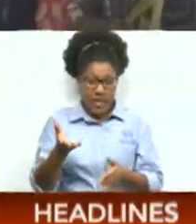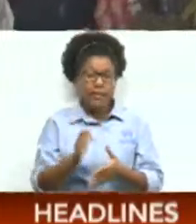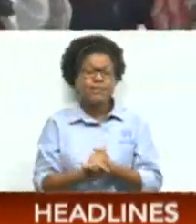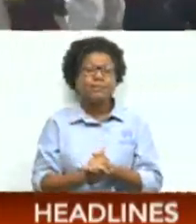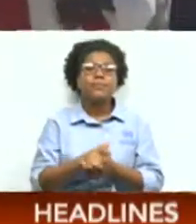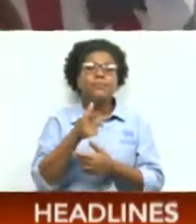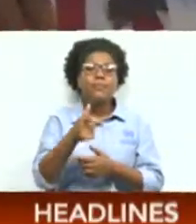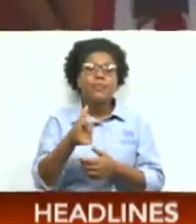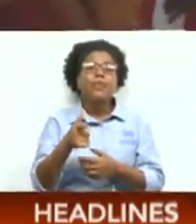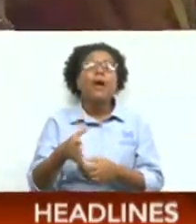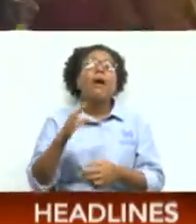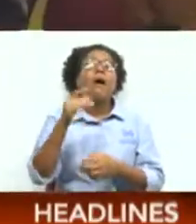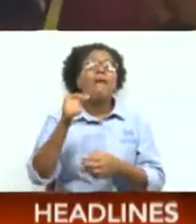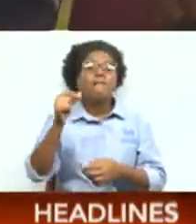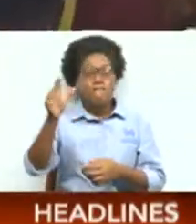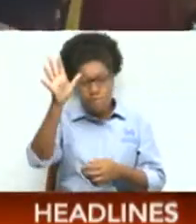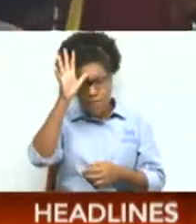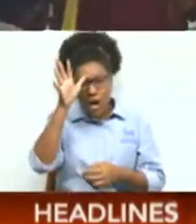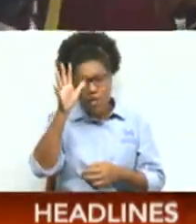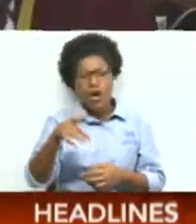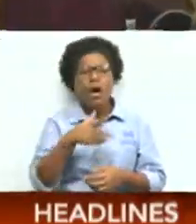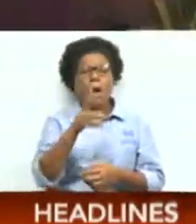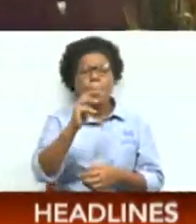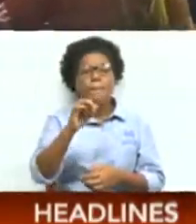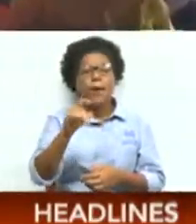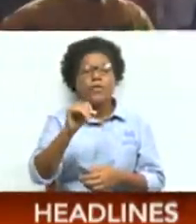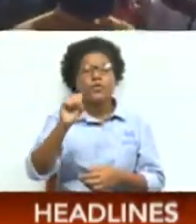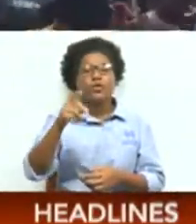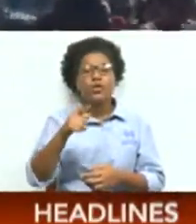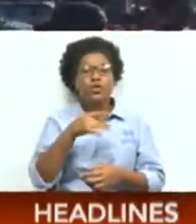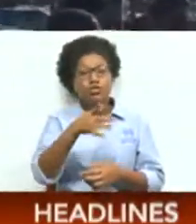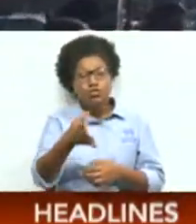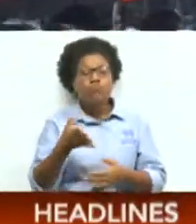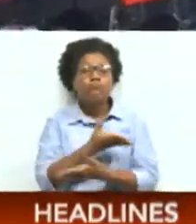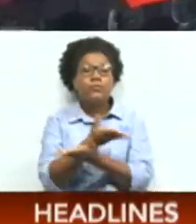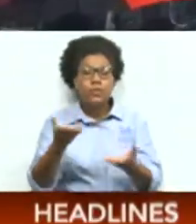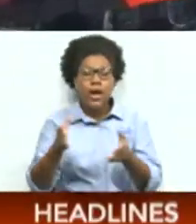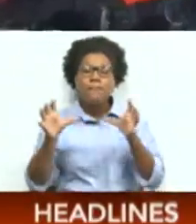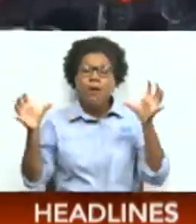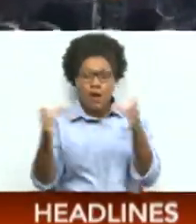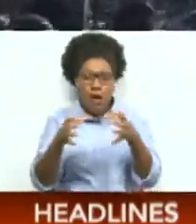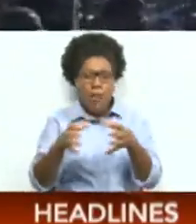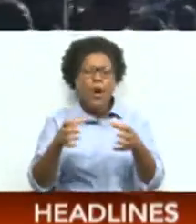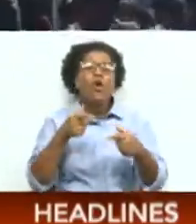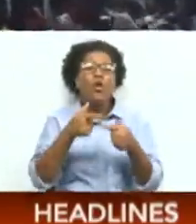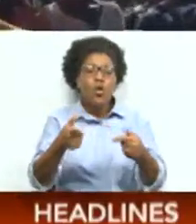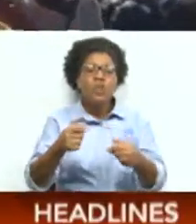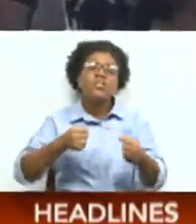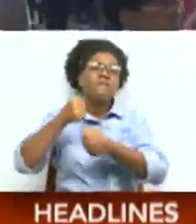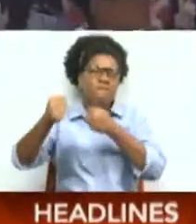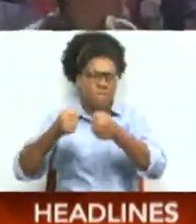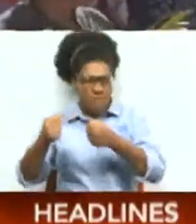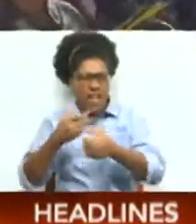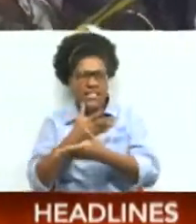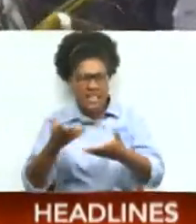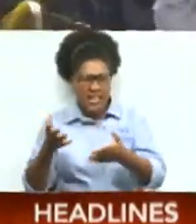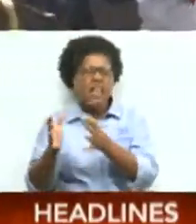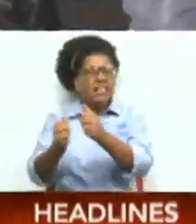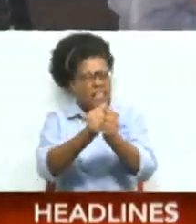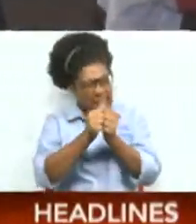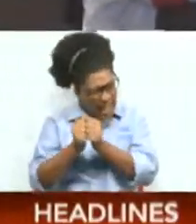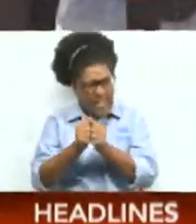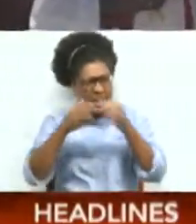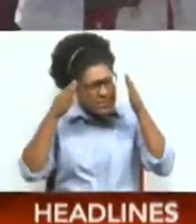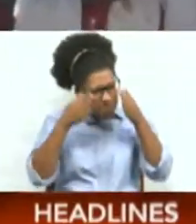Sergiou hailed the Christian collaboration for a common cause, as opposed to fighting for turf in the city. Turf was an all-too